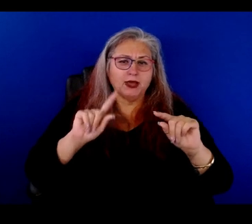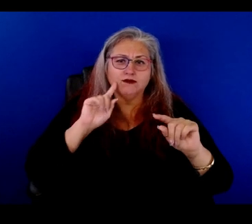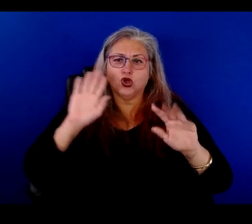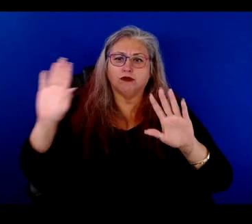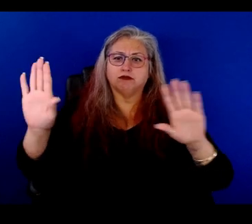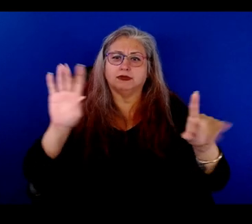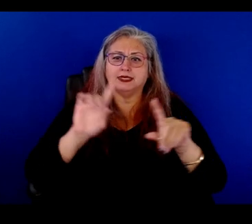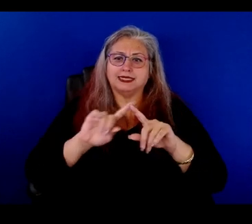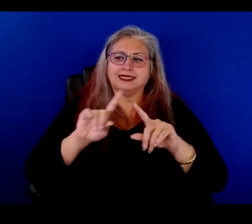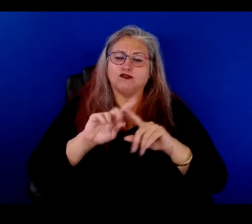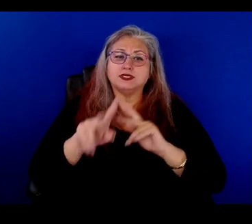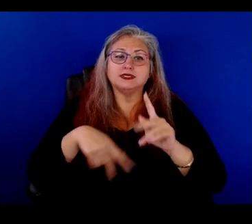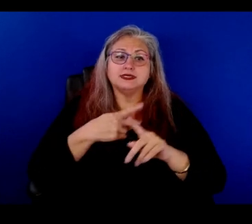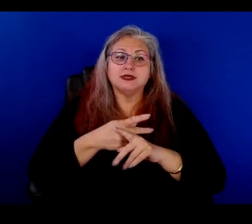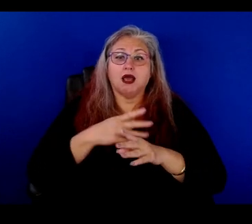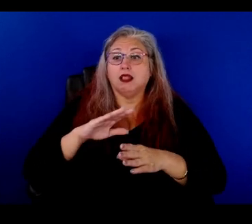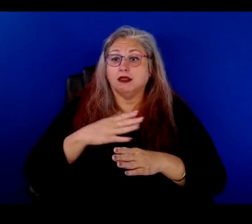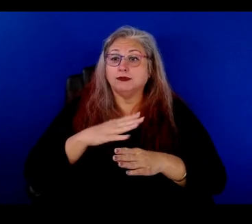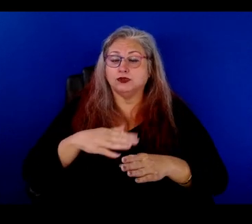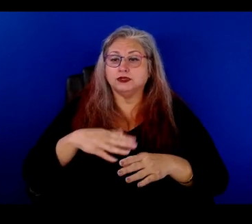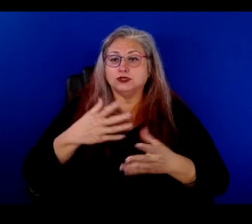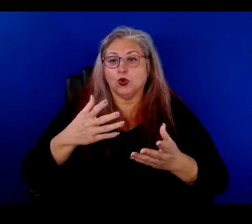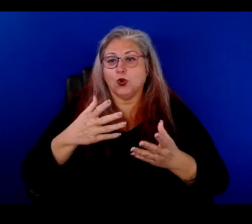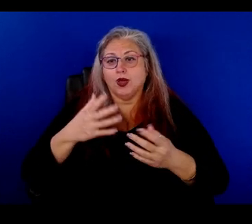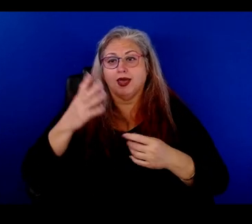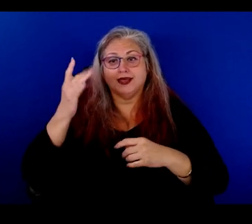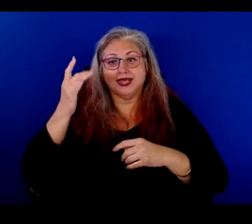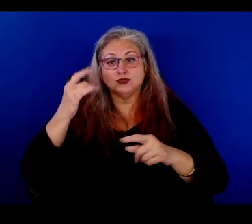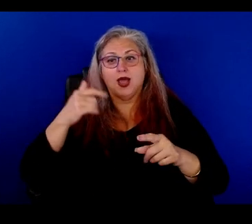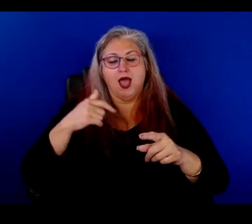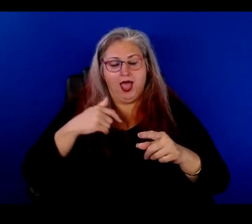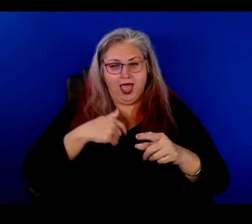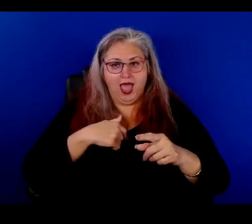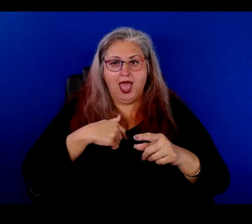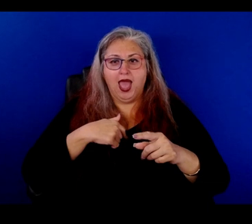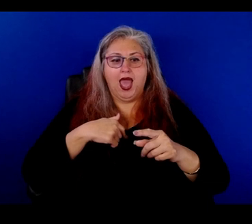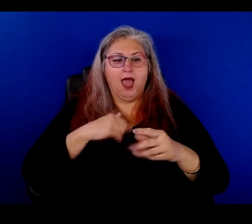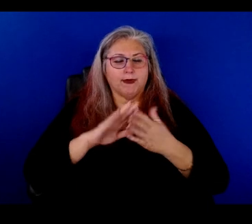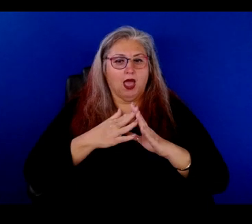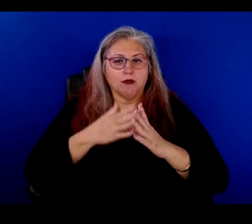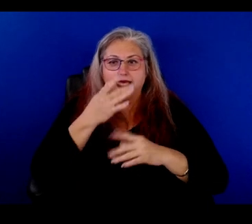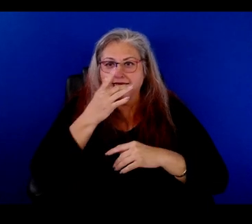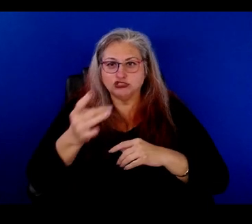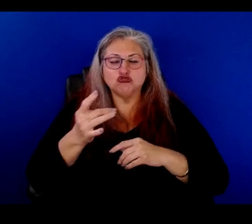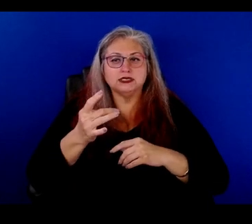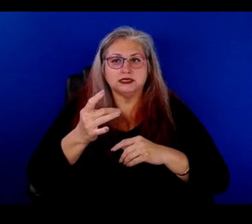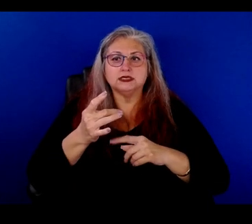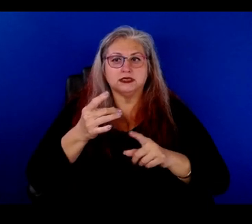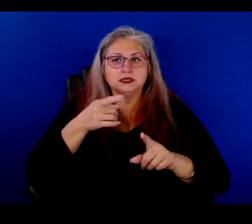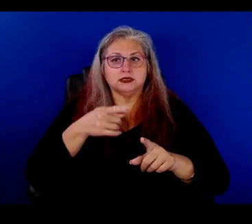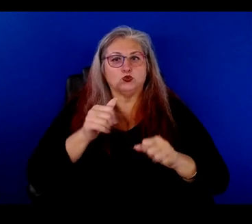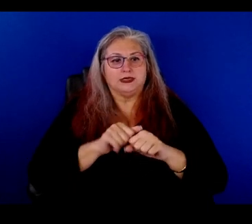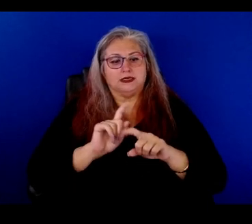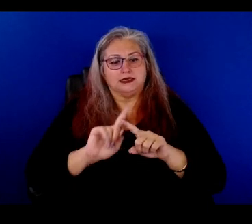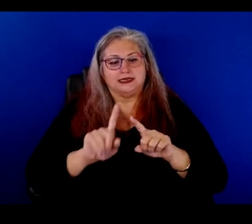uh, styles of genres of music. And so that's why I, I got my interest still holds with several